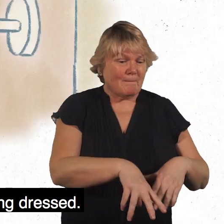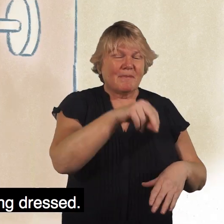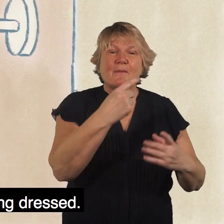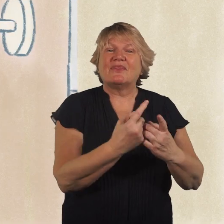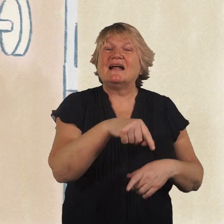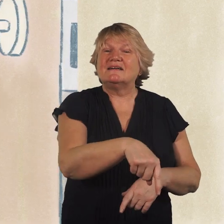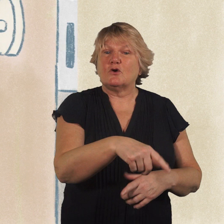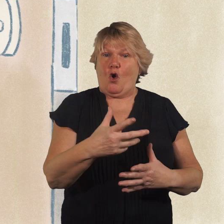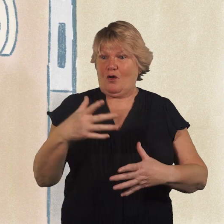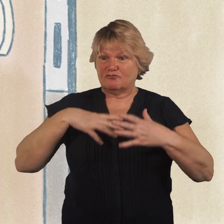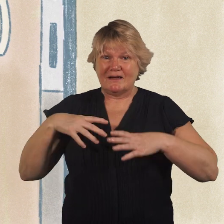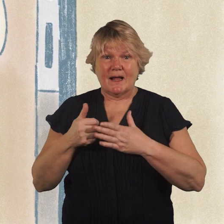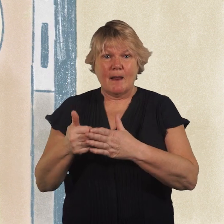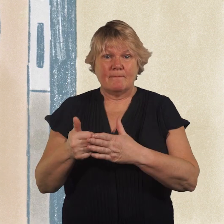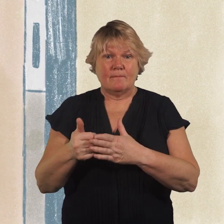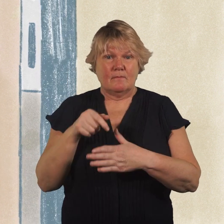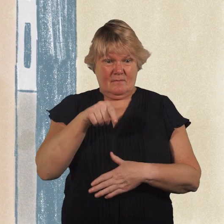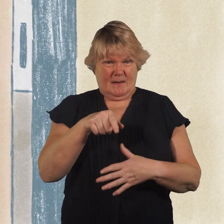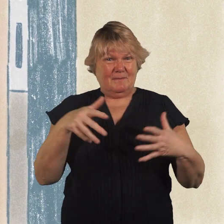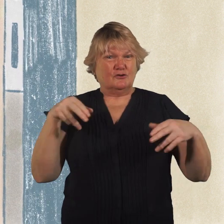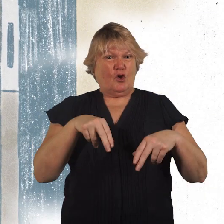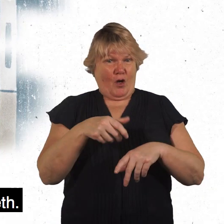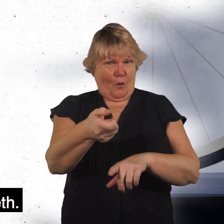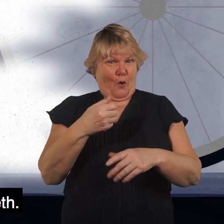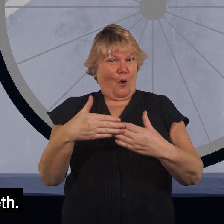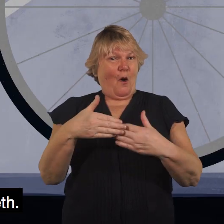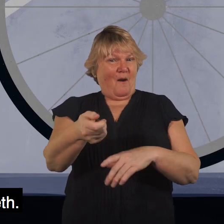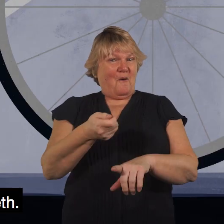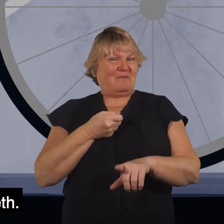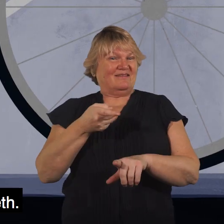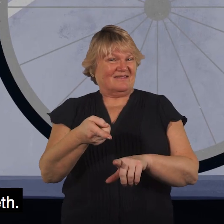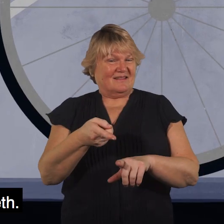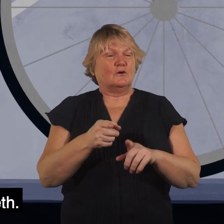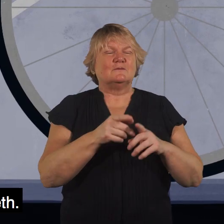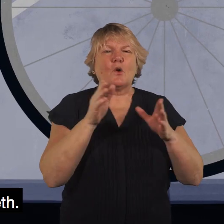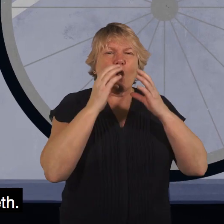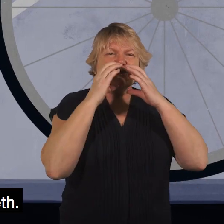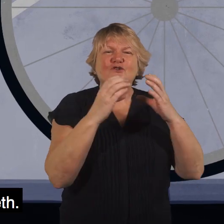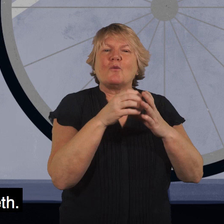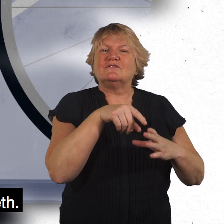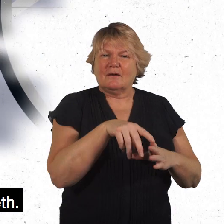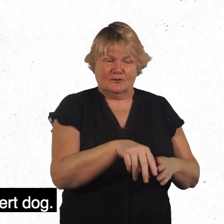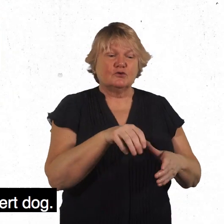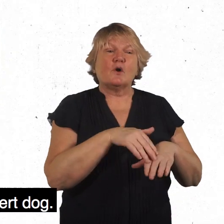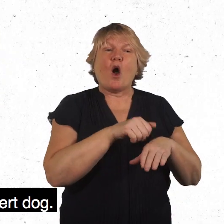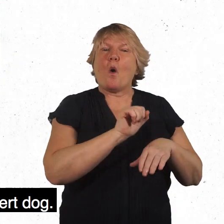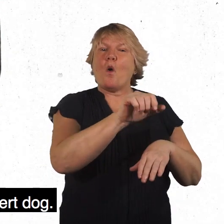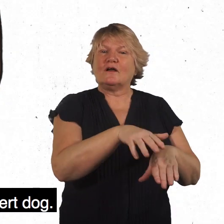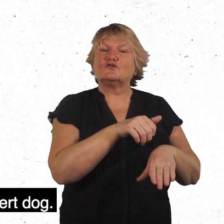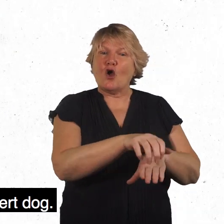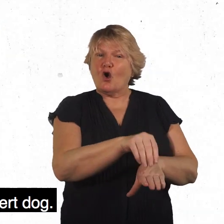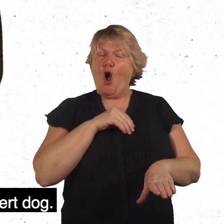getting dressed. Here's a large Labrador opening a door. This smaller Schnauzer is pulling off a sock with her teeth. This